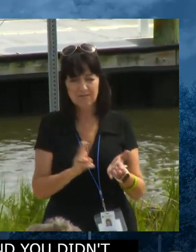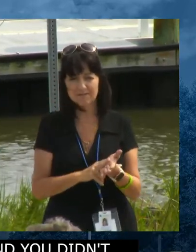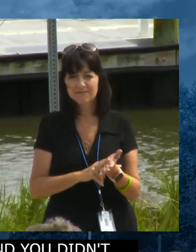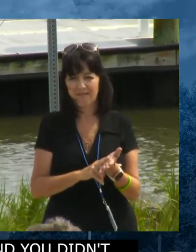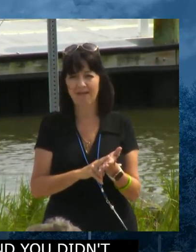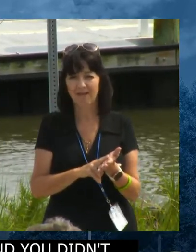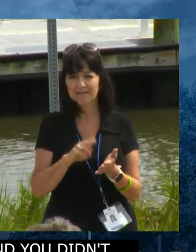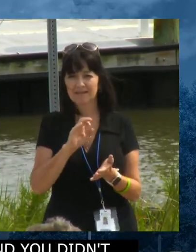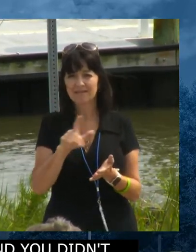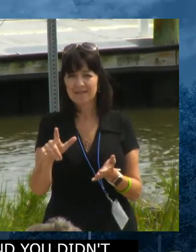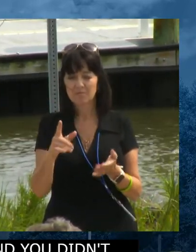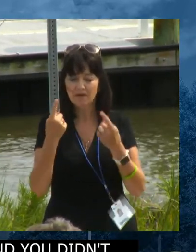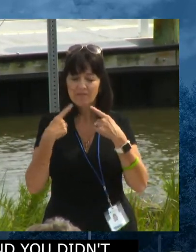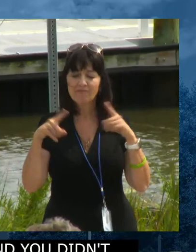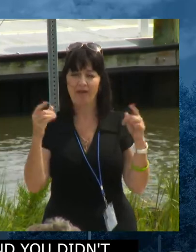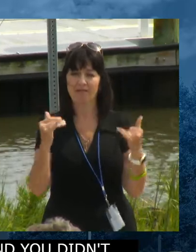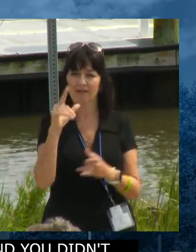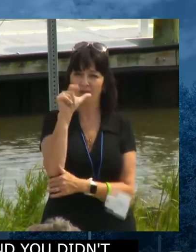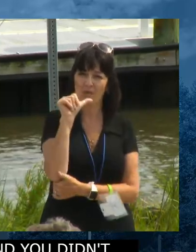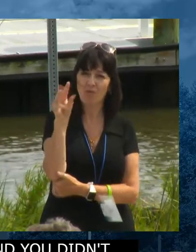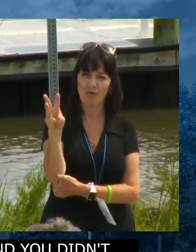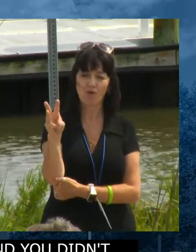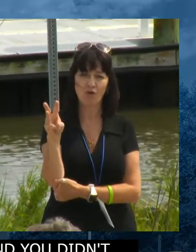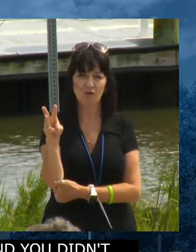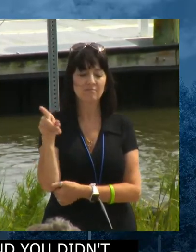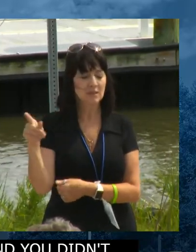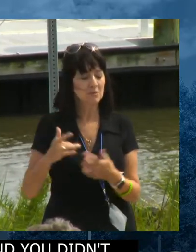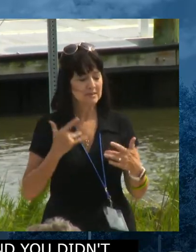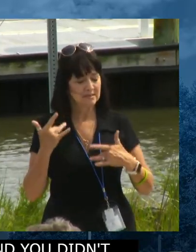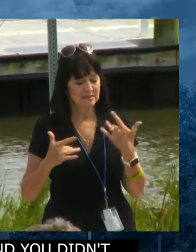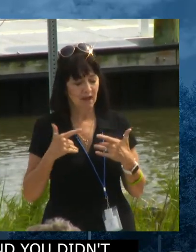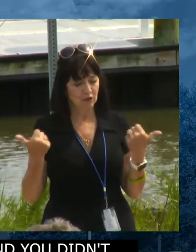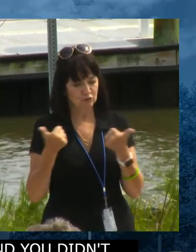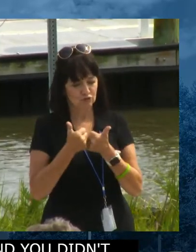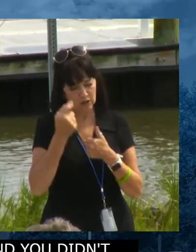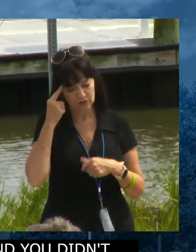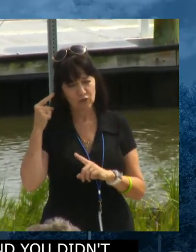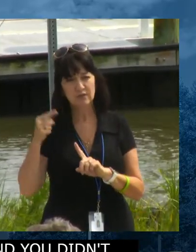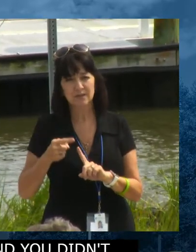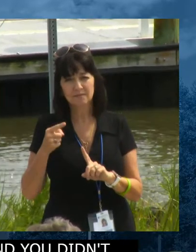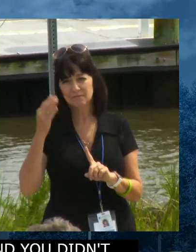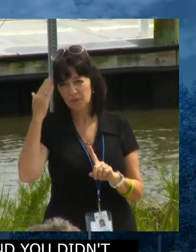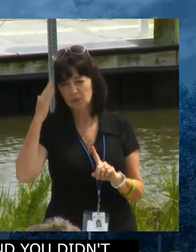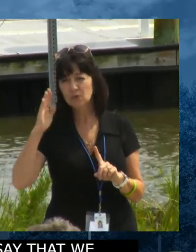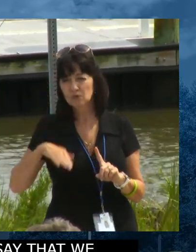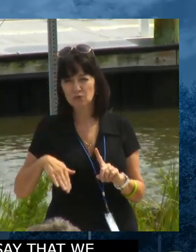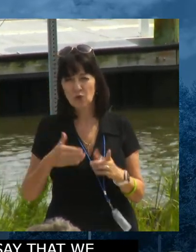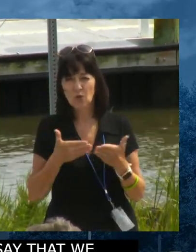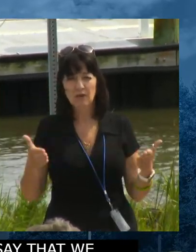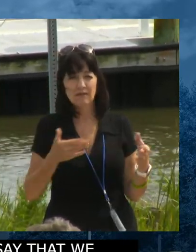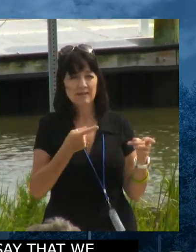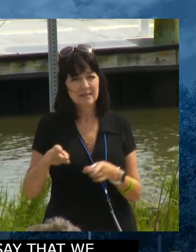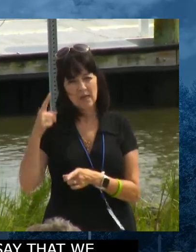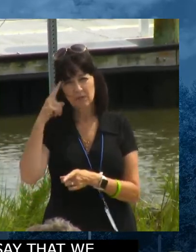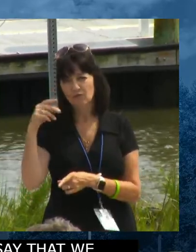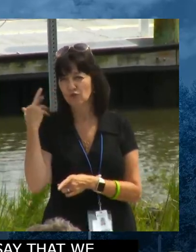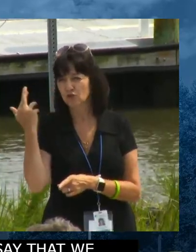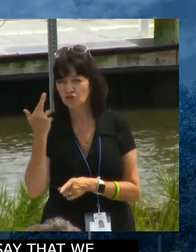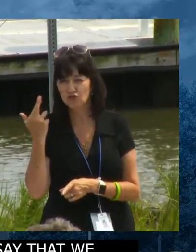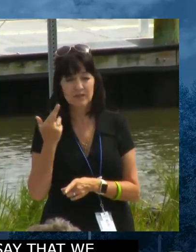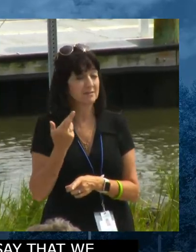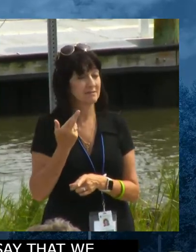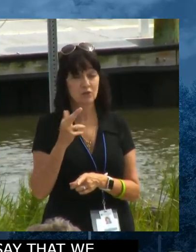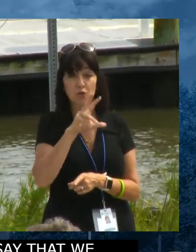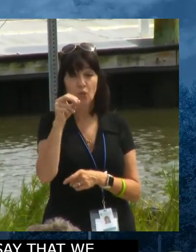Because it was a challenge for him. But you know, things happen for a reason. It didn't happen 30 years ago. It didn't